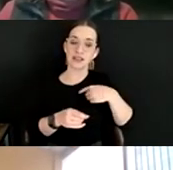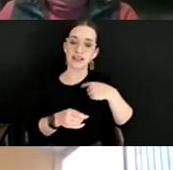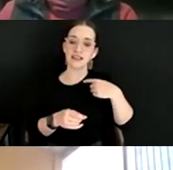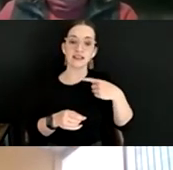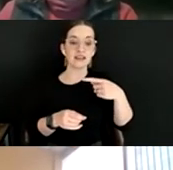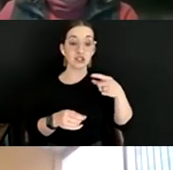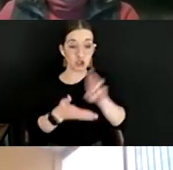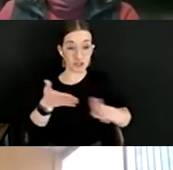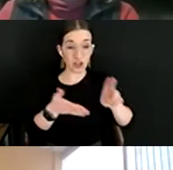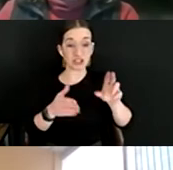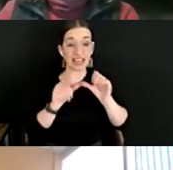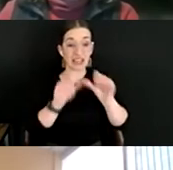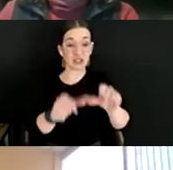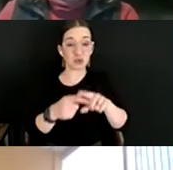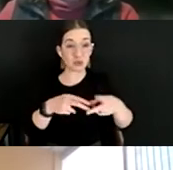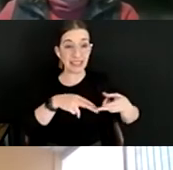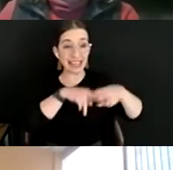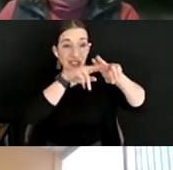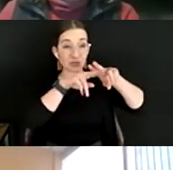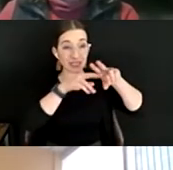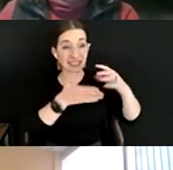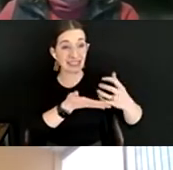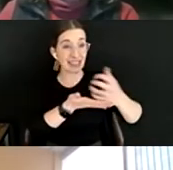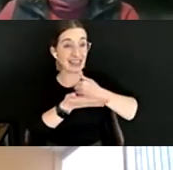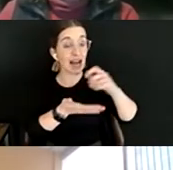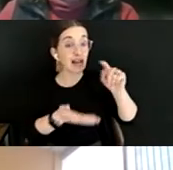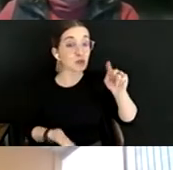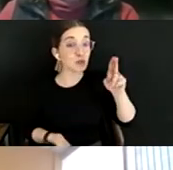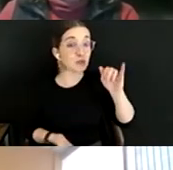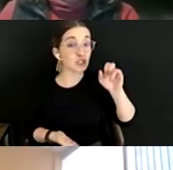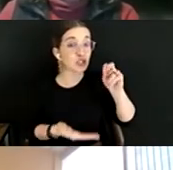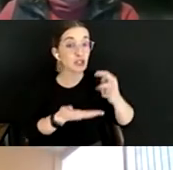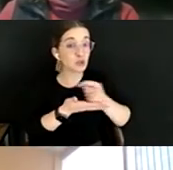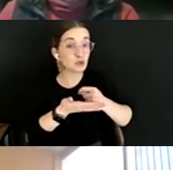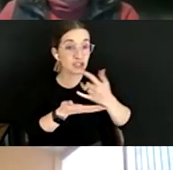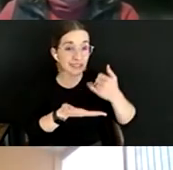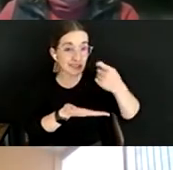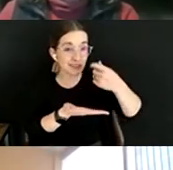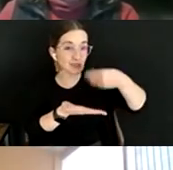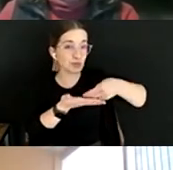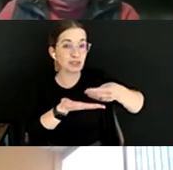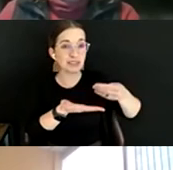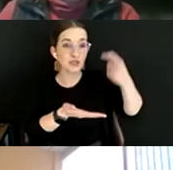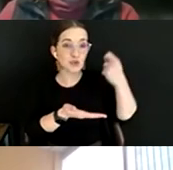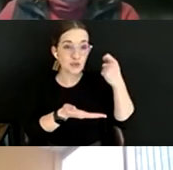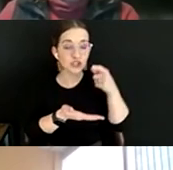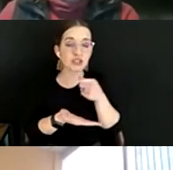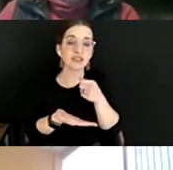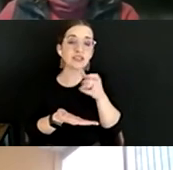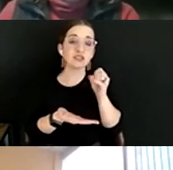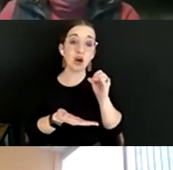And so is the university the best? Is it the only way to get this training for these technically qualified